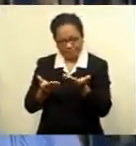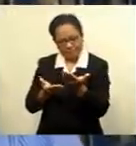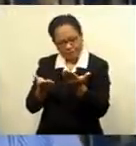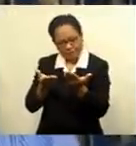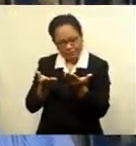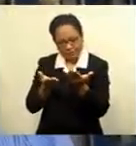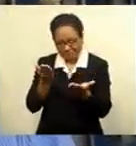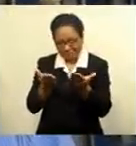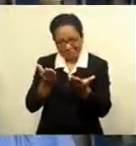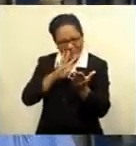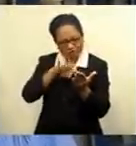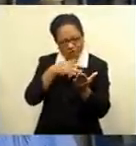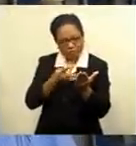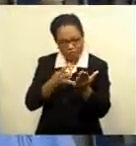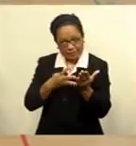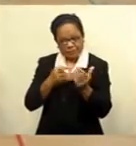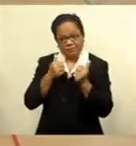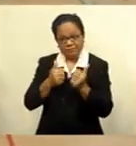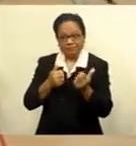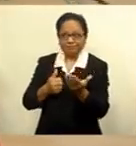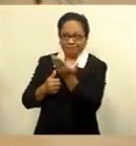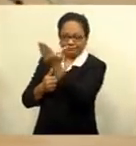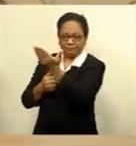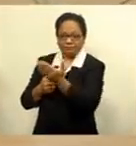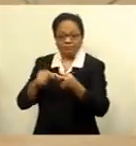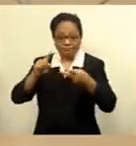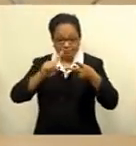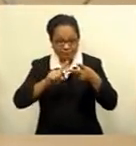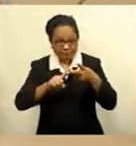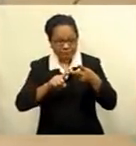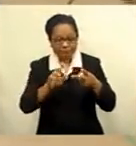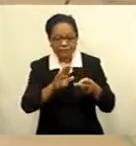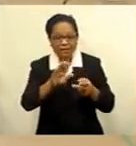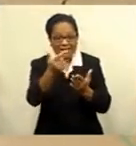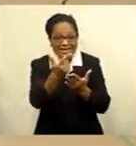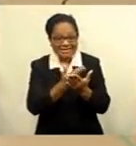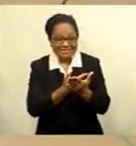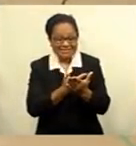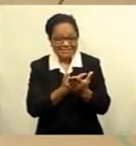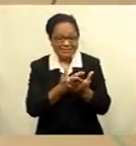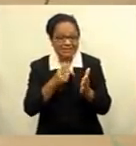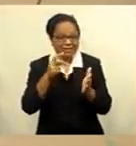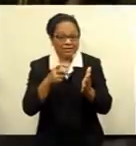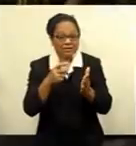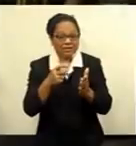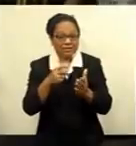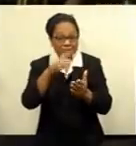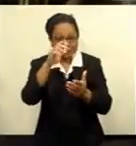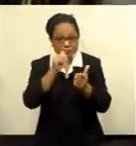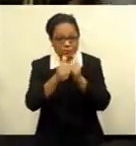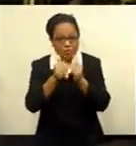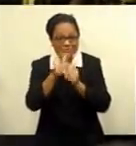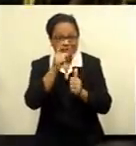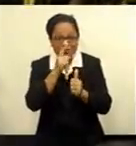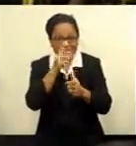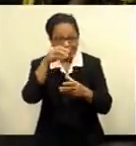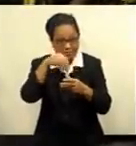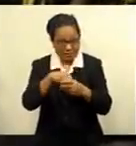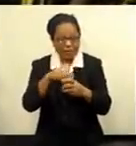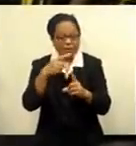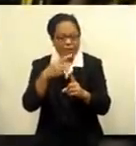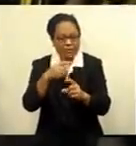vaccinated elite and their contact players.